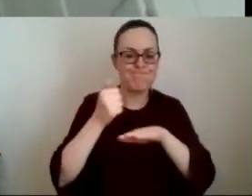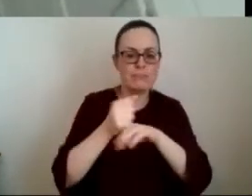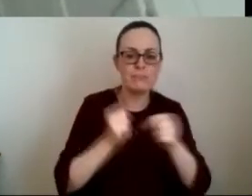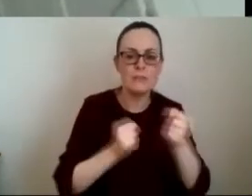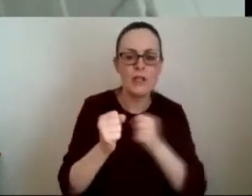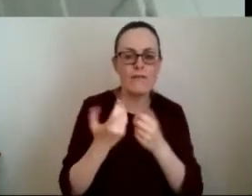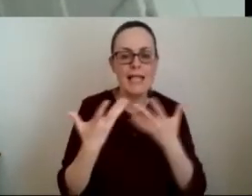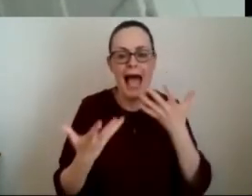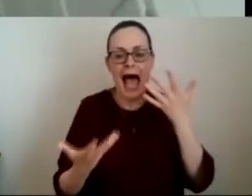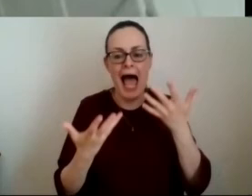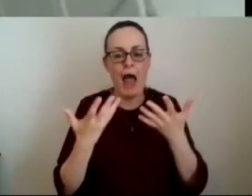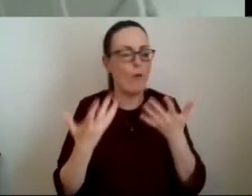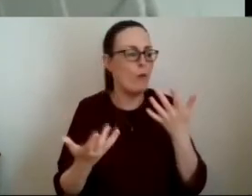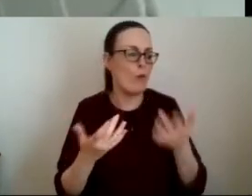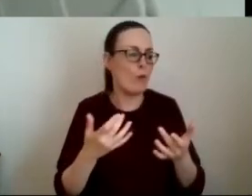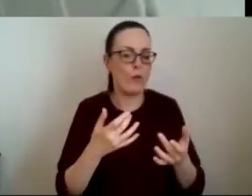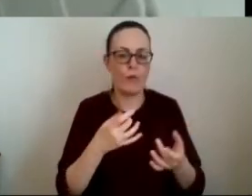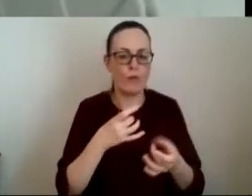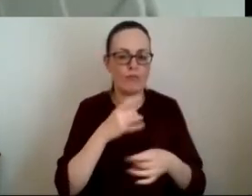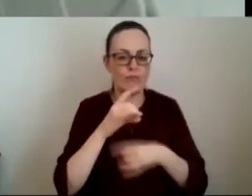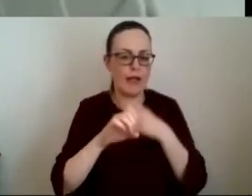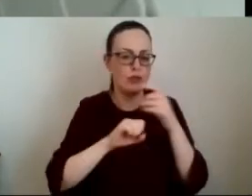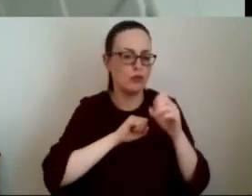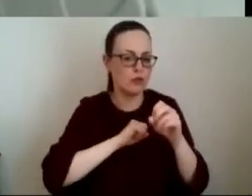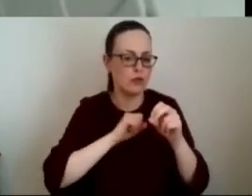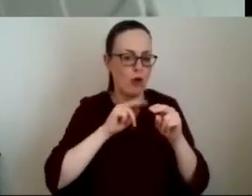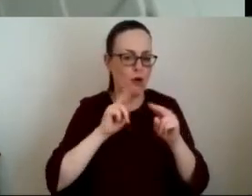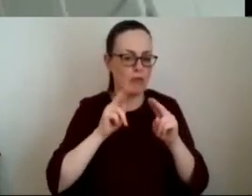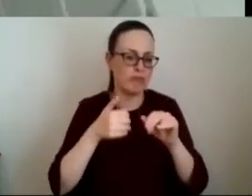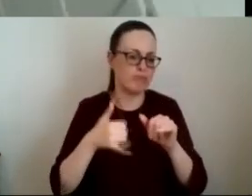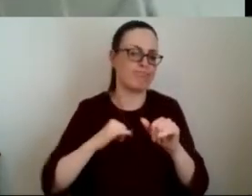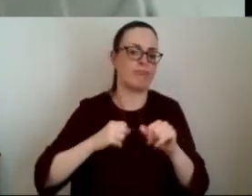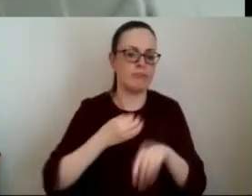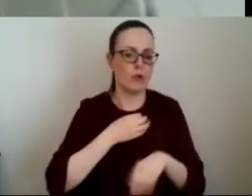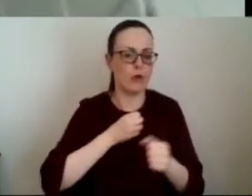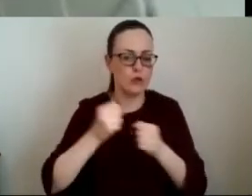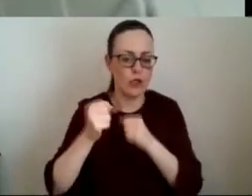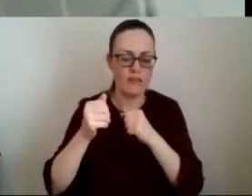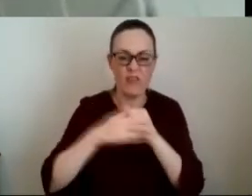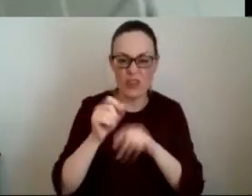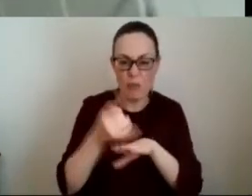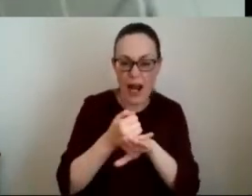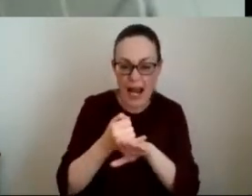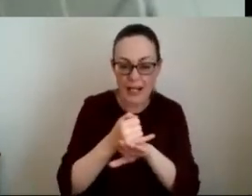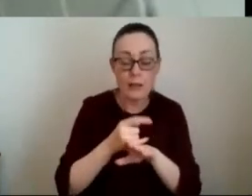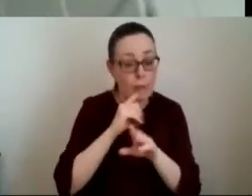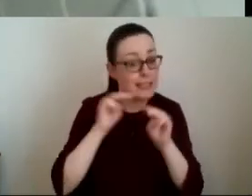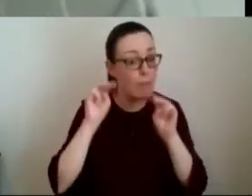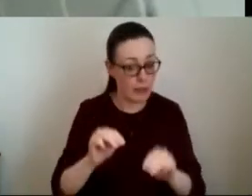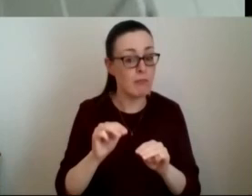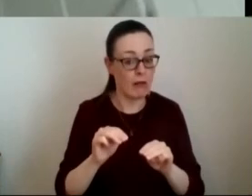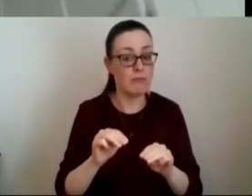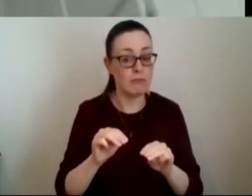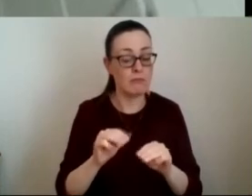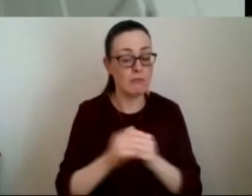make make them uh viable for a small island and but it's all possible and and